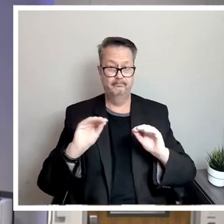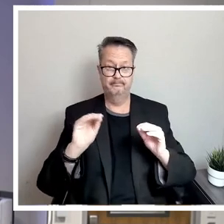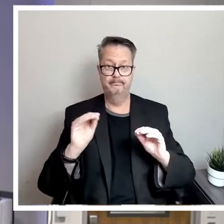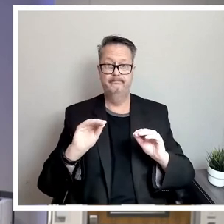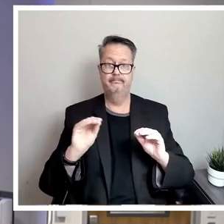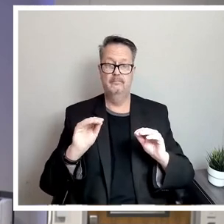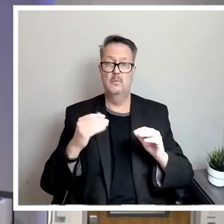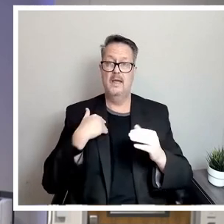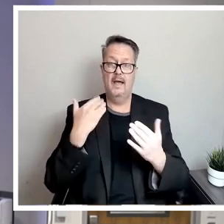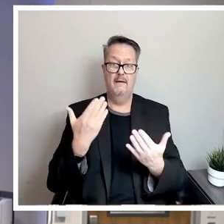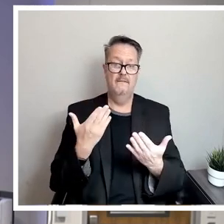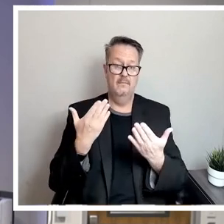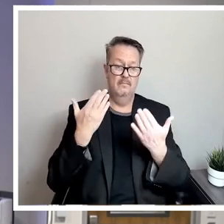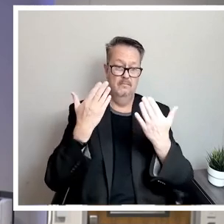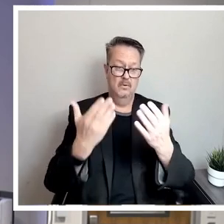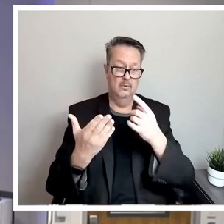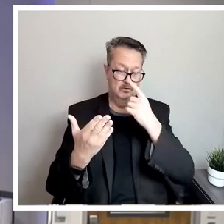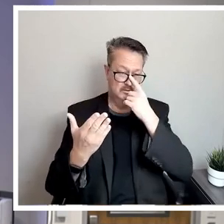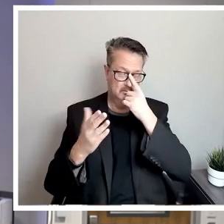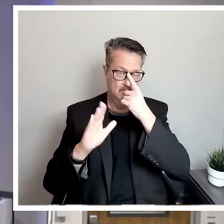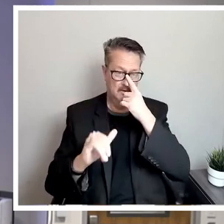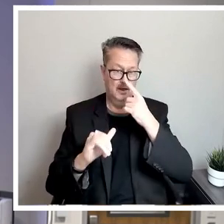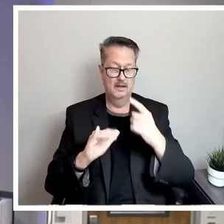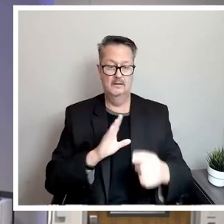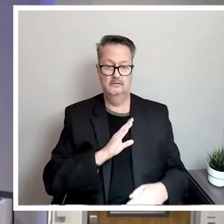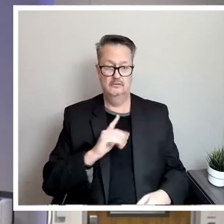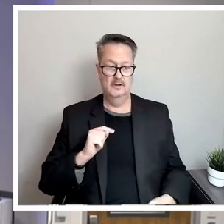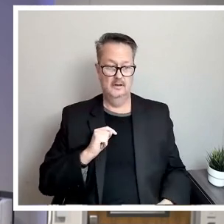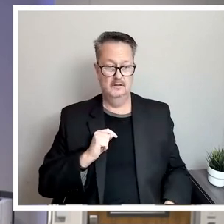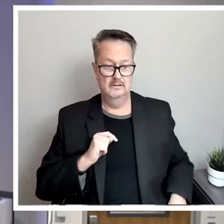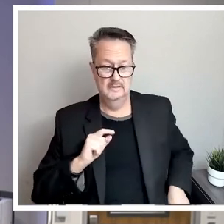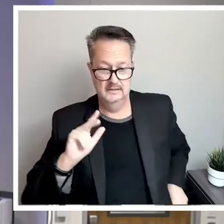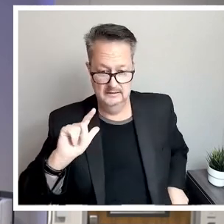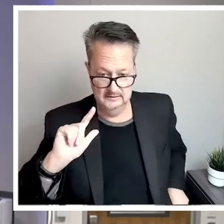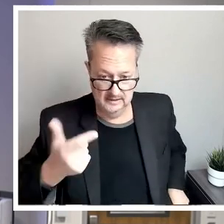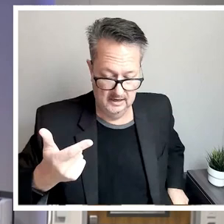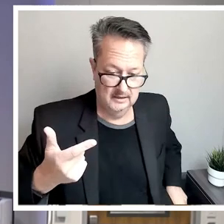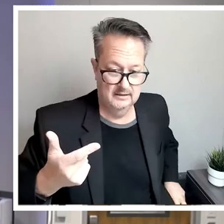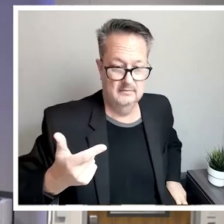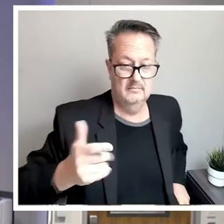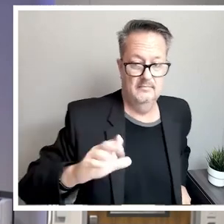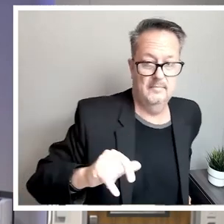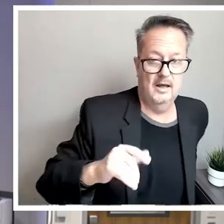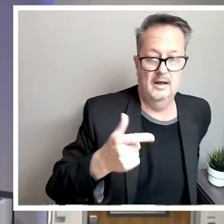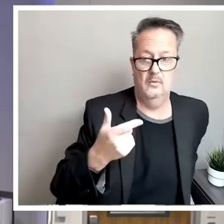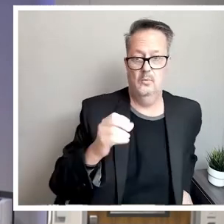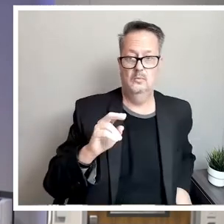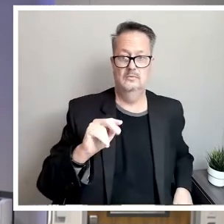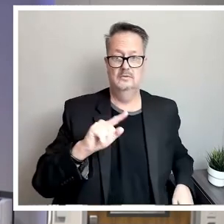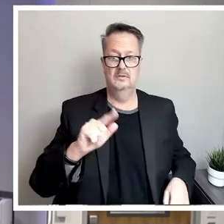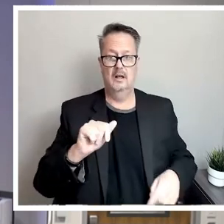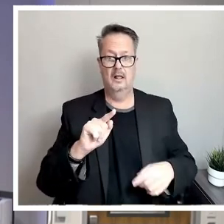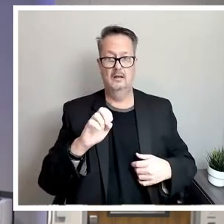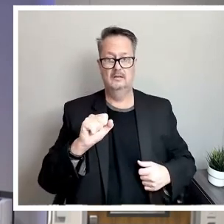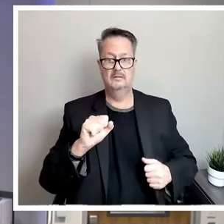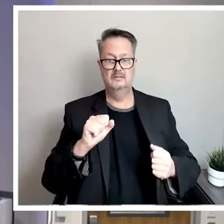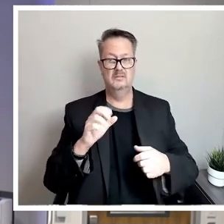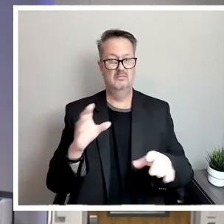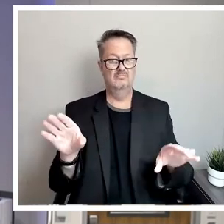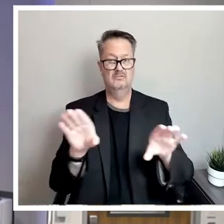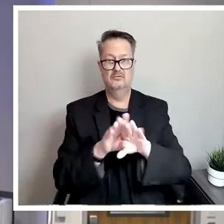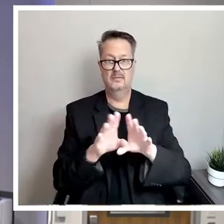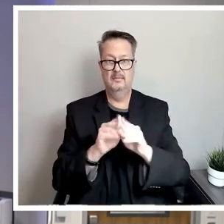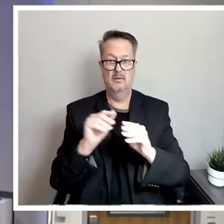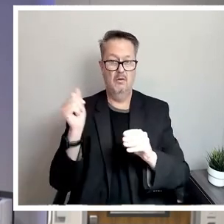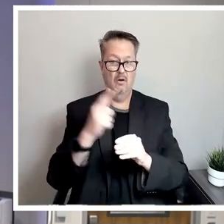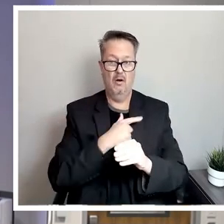have a motion by Trustee Kelly, a second by Trustee Gonzalez to adjourn the meeting. All in favor